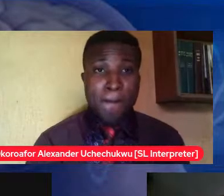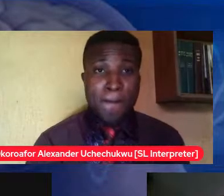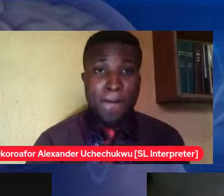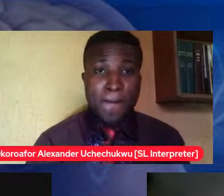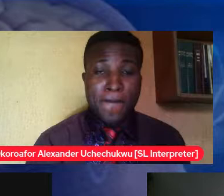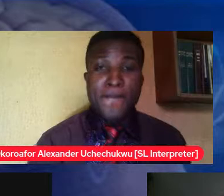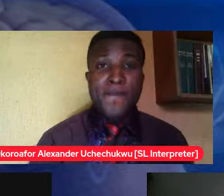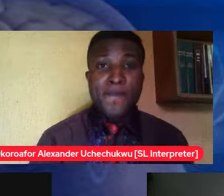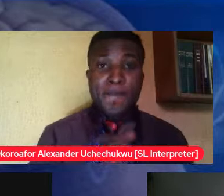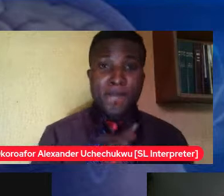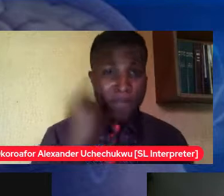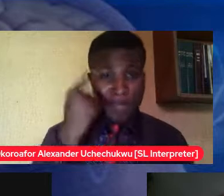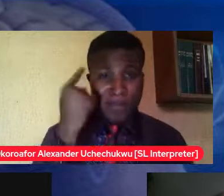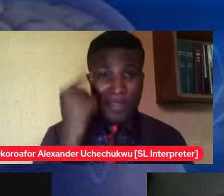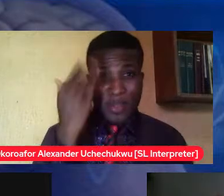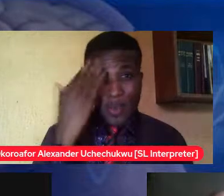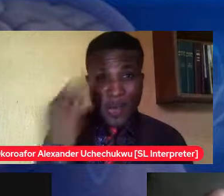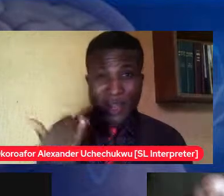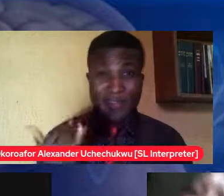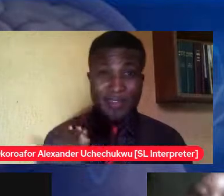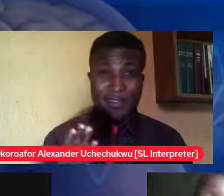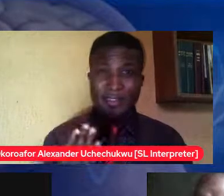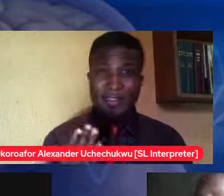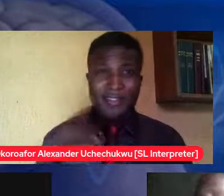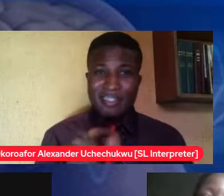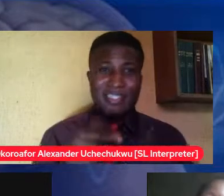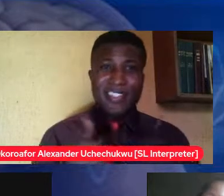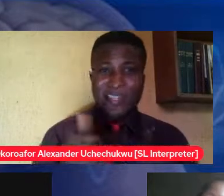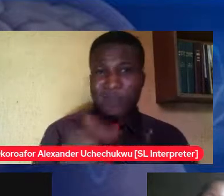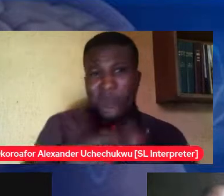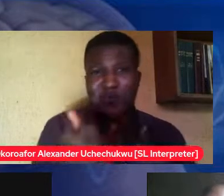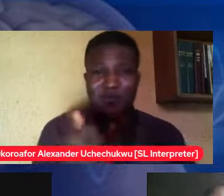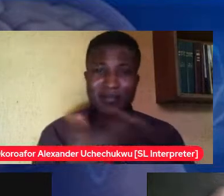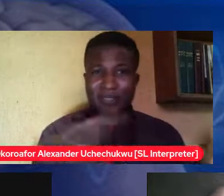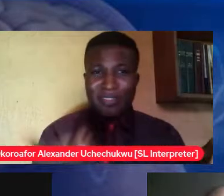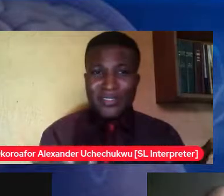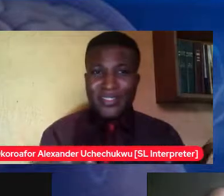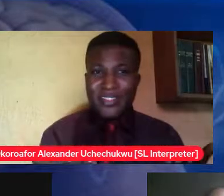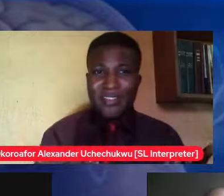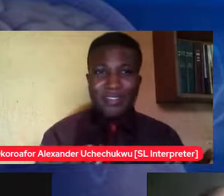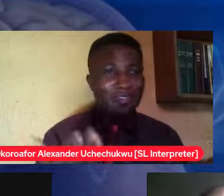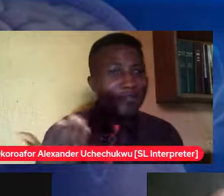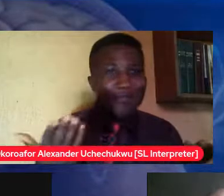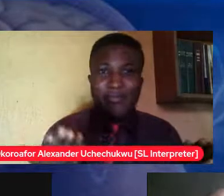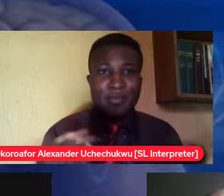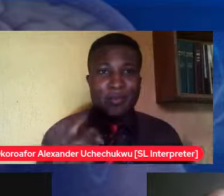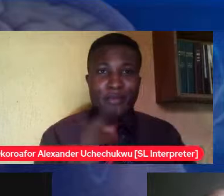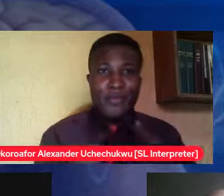why she had other children that probably already gave her grandchildren but then they'll fix it